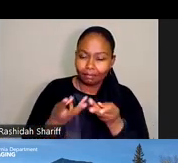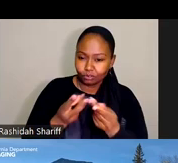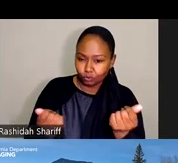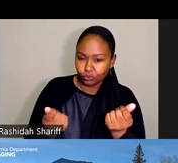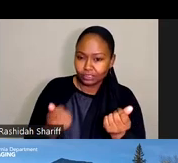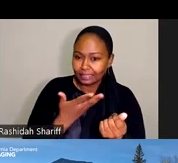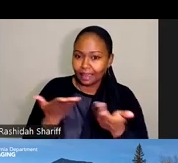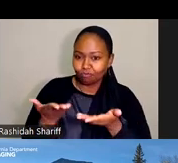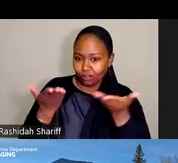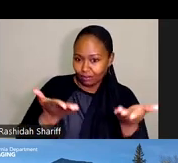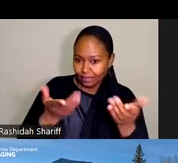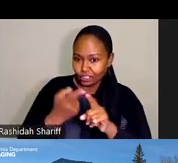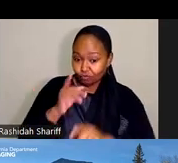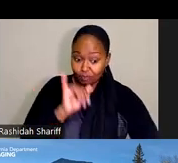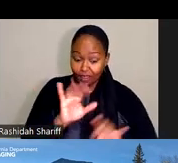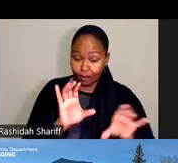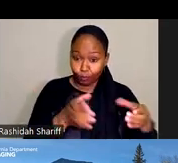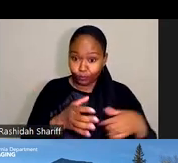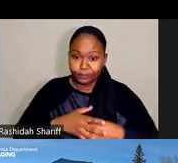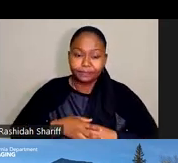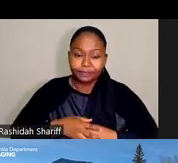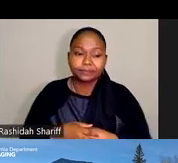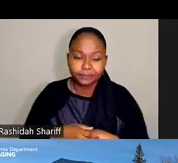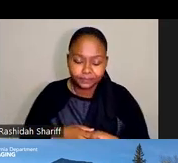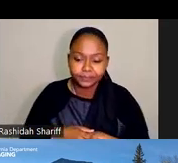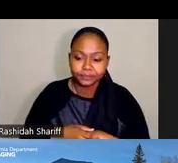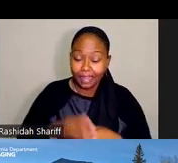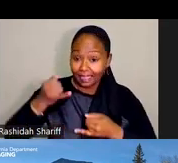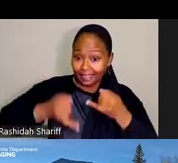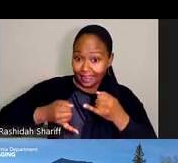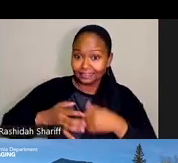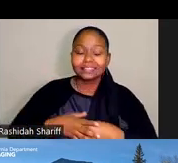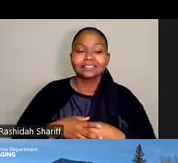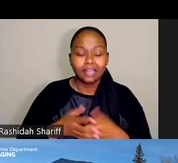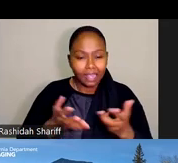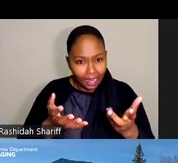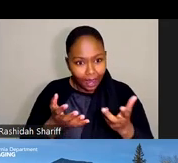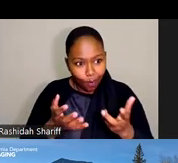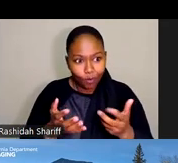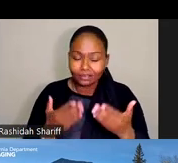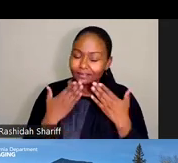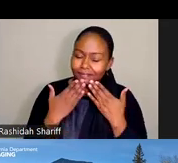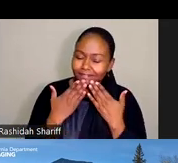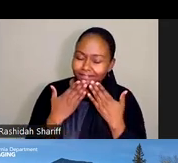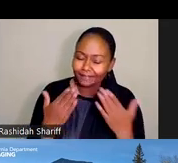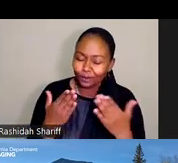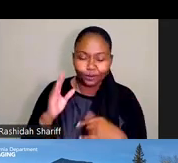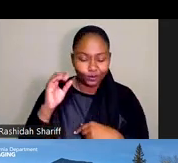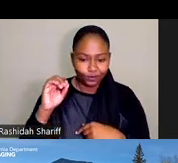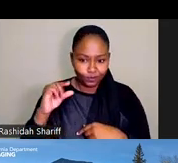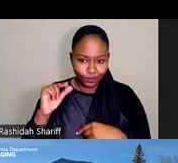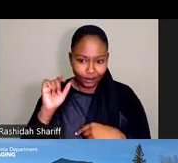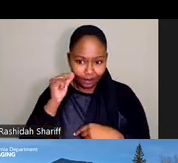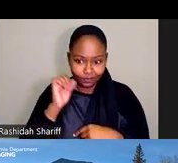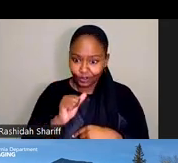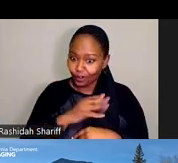recommendations from the group. And then last, I wanted to just extend our thanks to the governor and the legislature for the